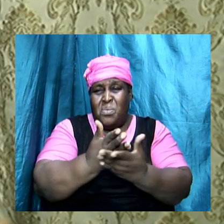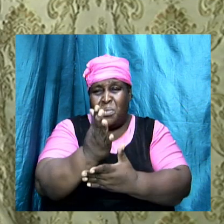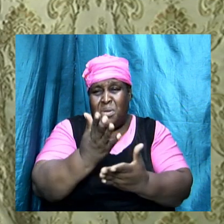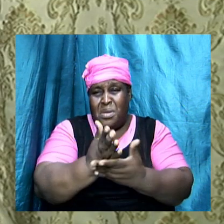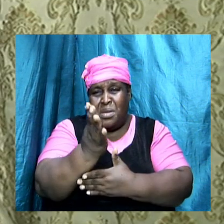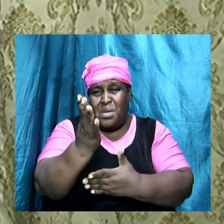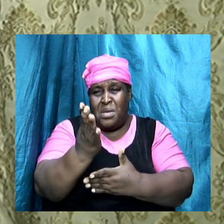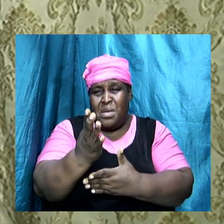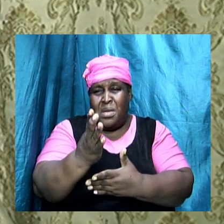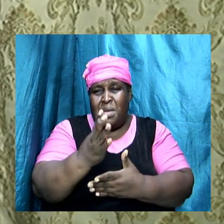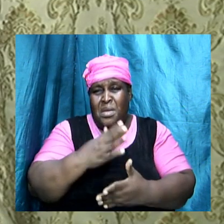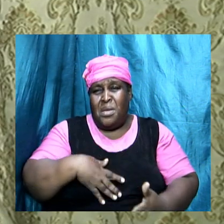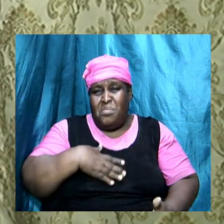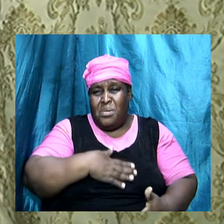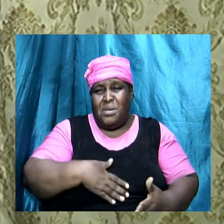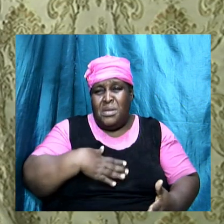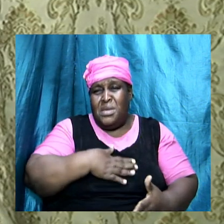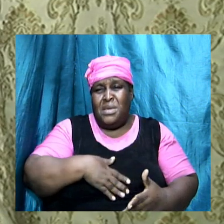please your flesh